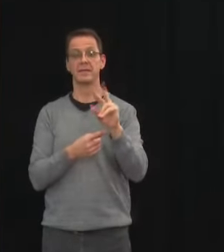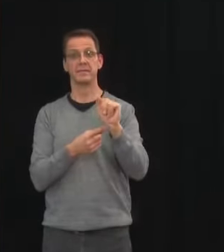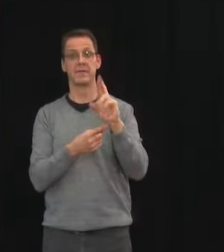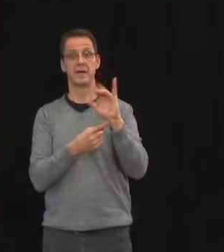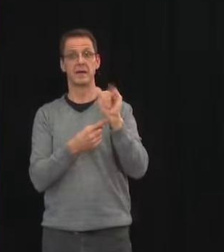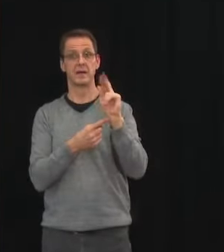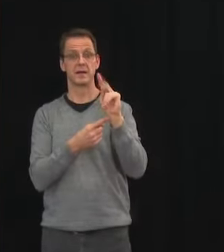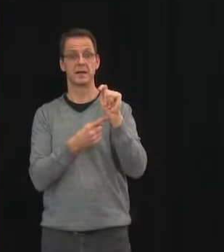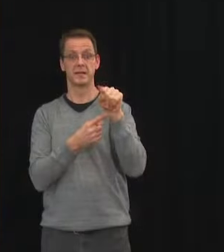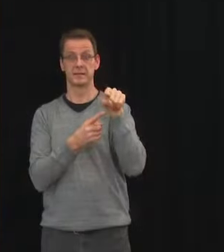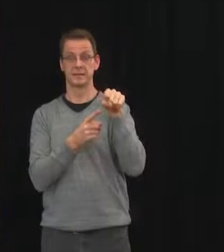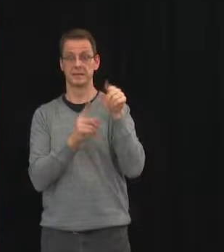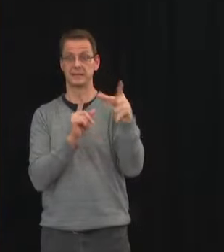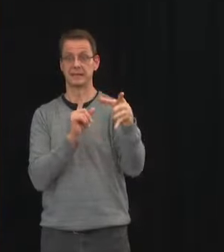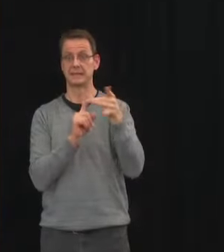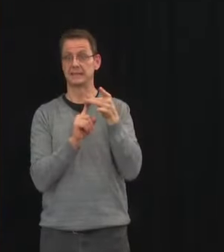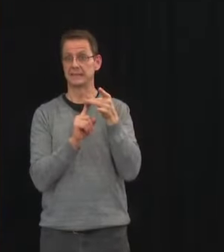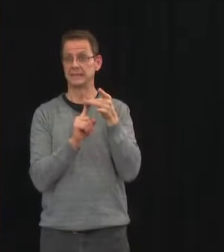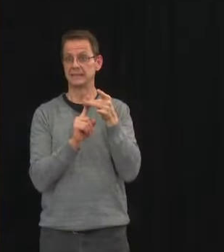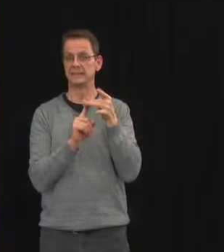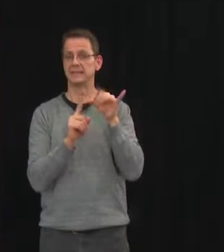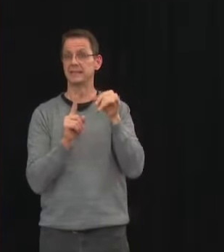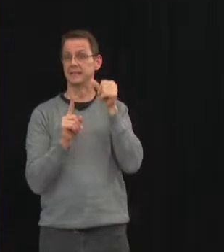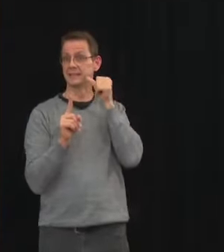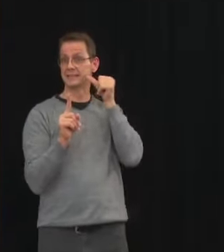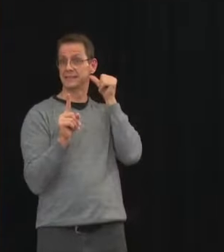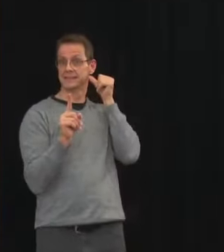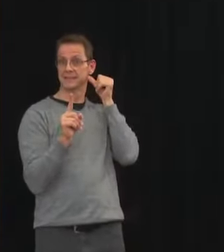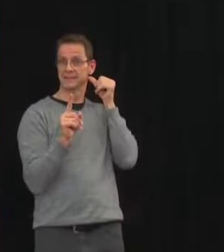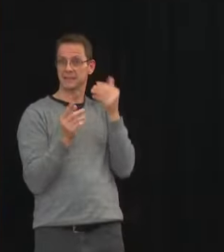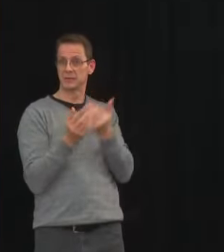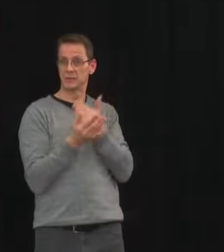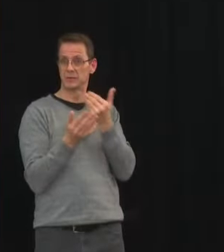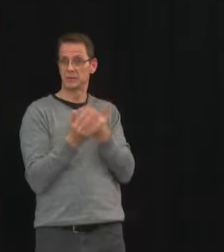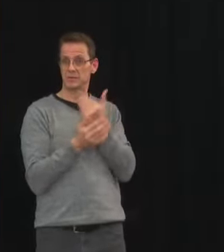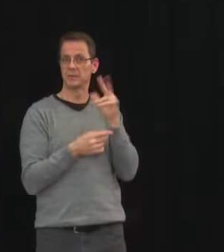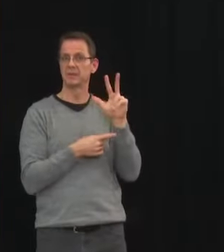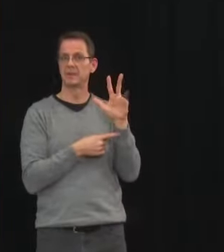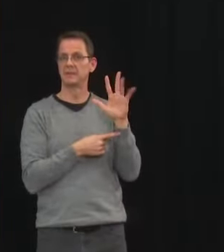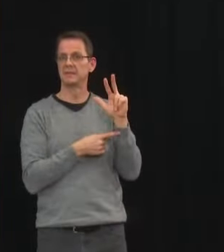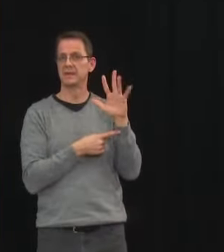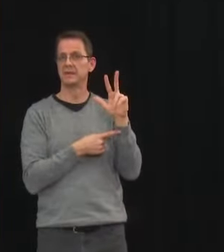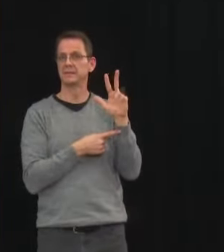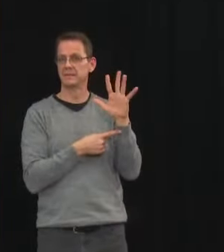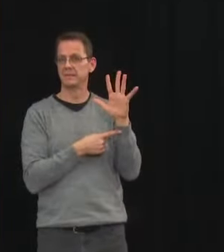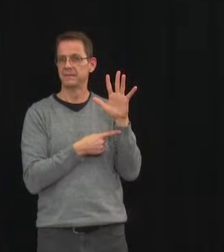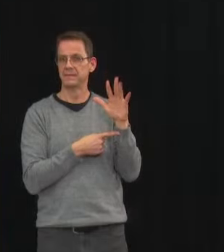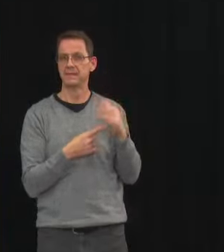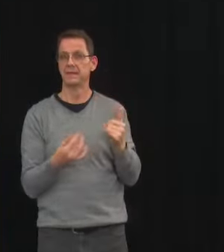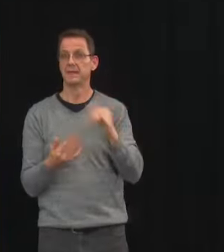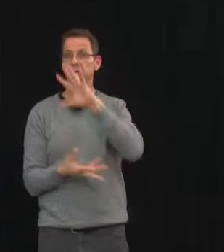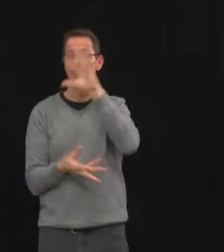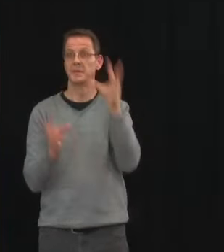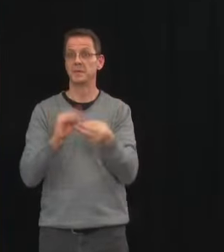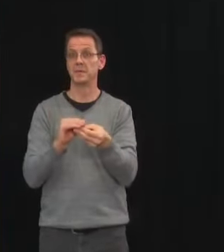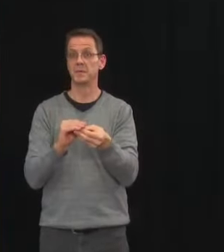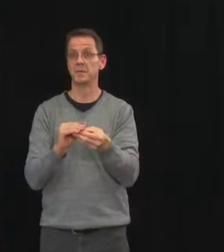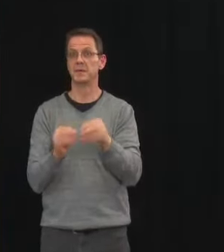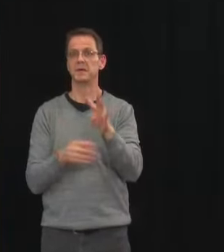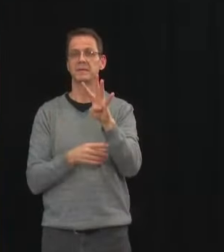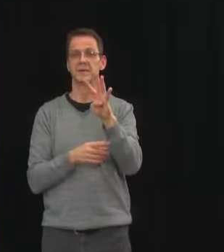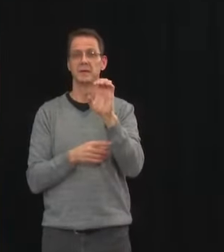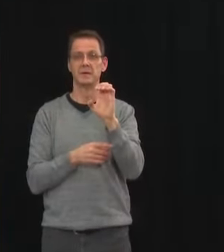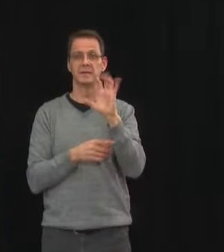the province was 1.01. This includes 1.16 for Edmonton, 1.01 for Calgary,